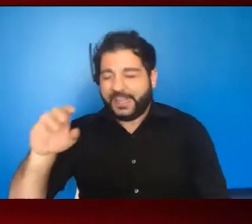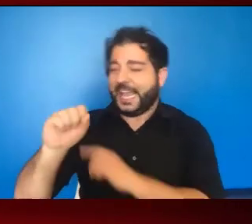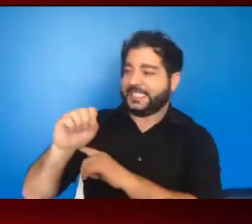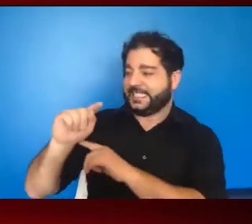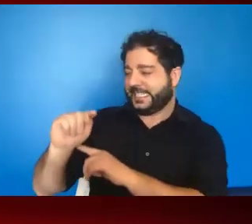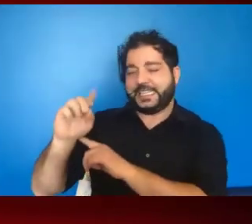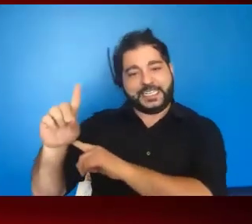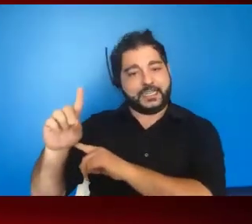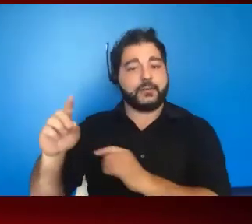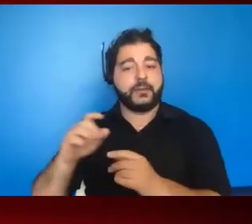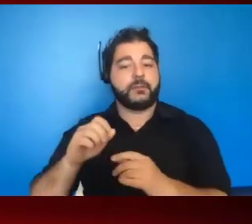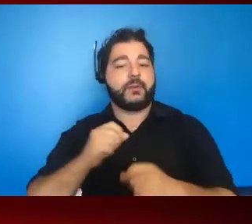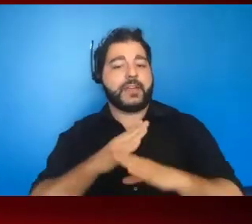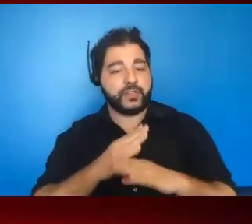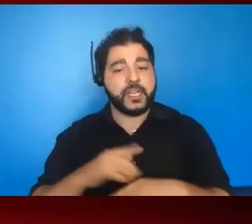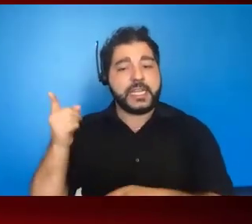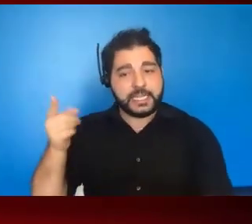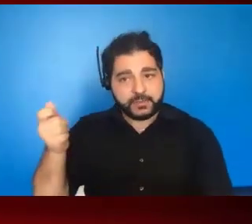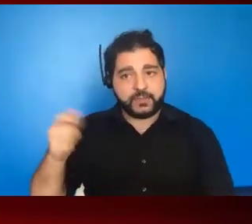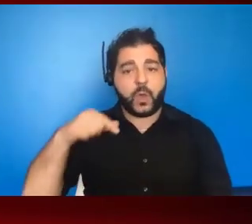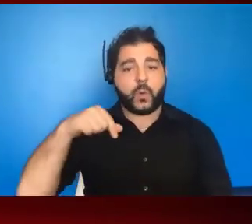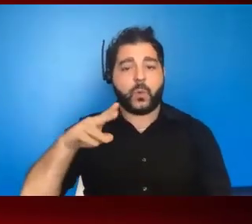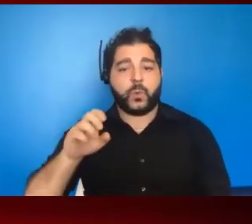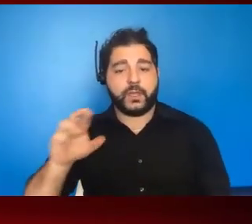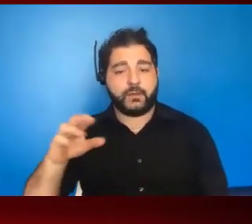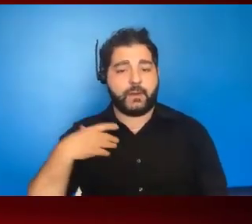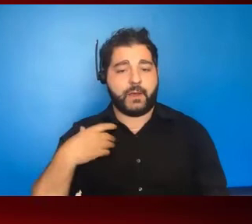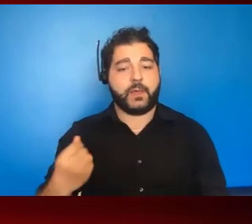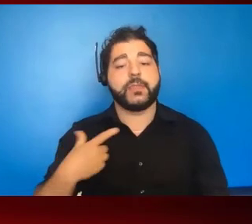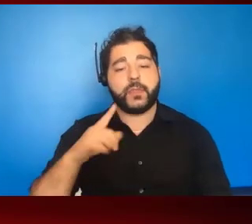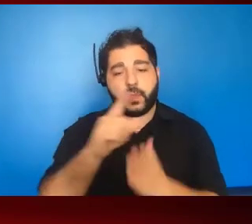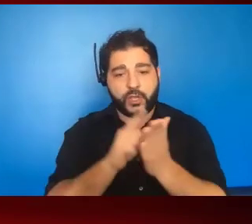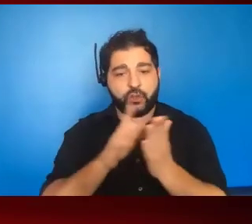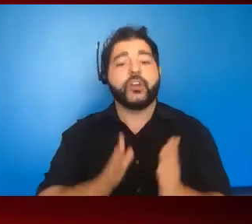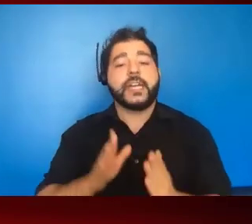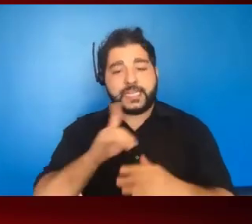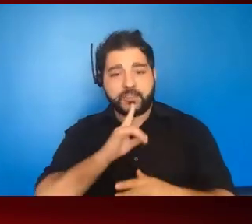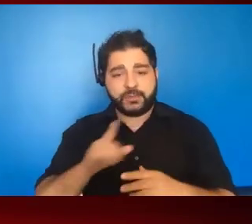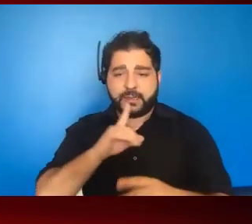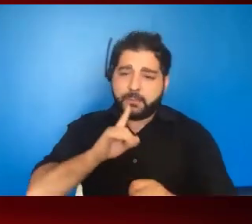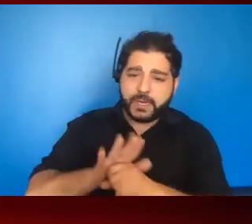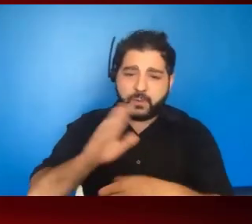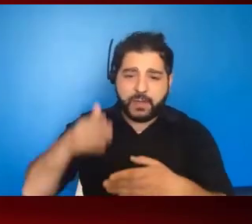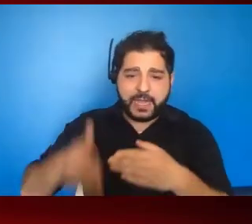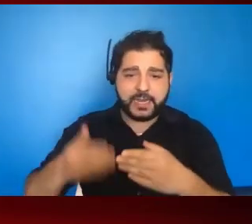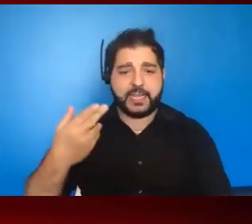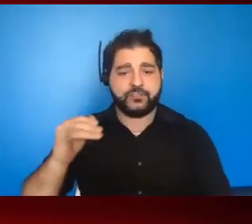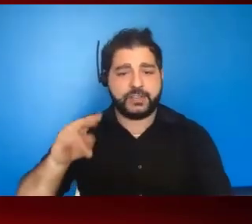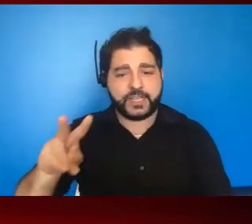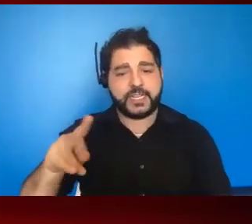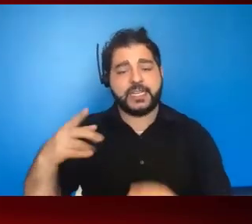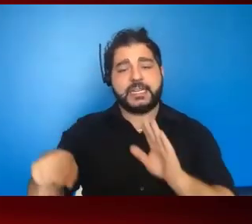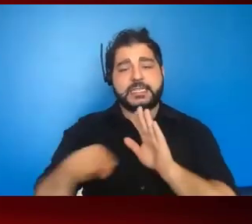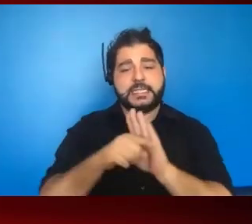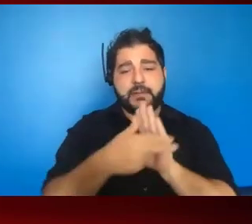self-described queer health warrior, Dr. Daskalakis is committed to ending the HIV epidemic and ending HIV stigma through